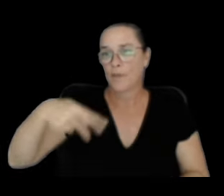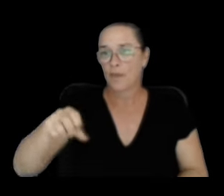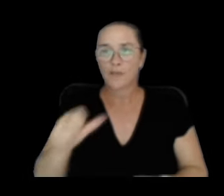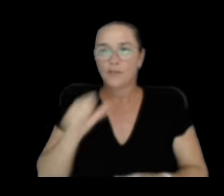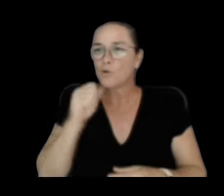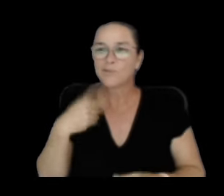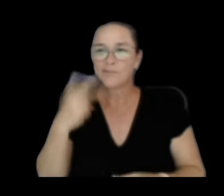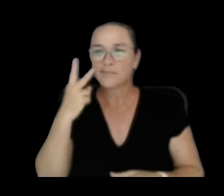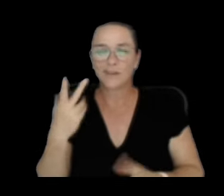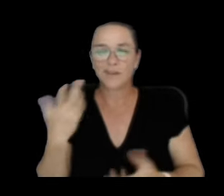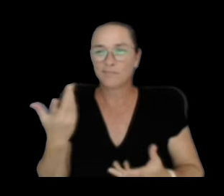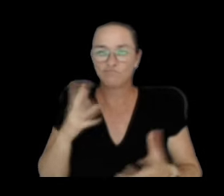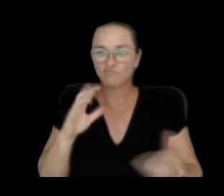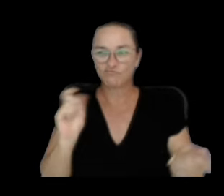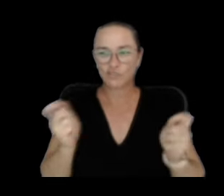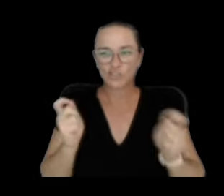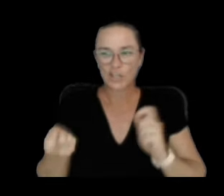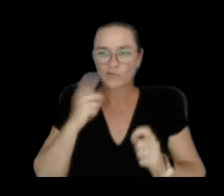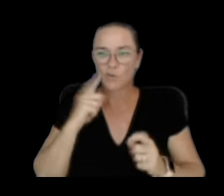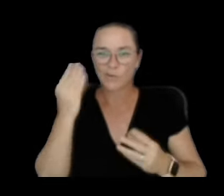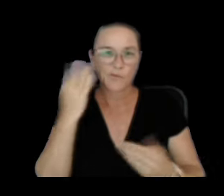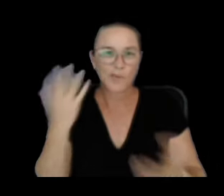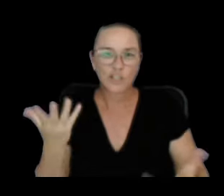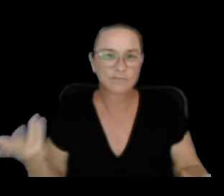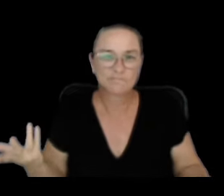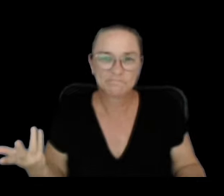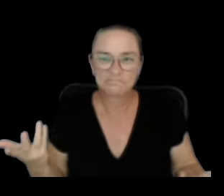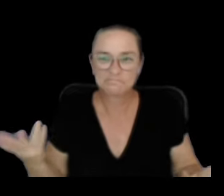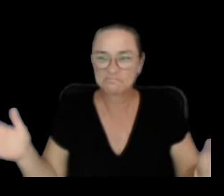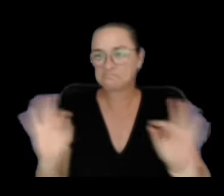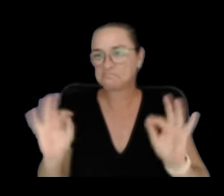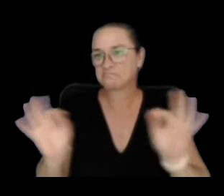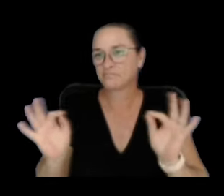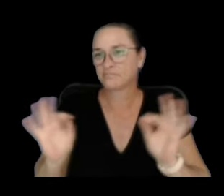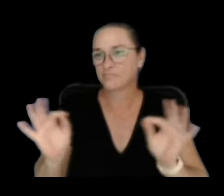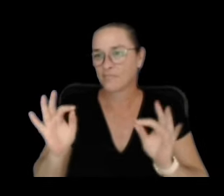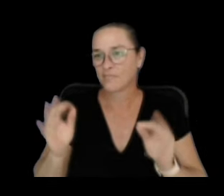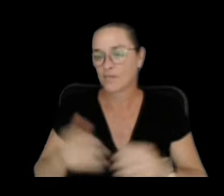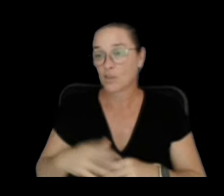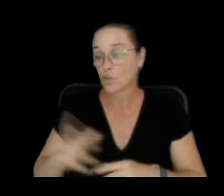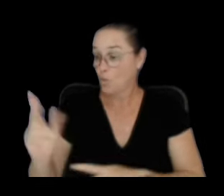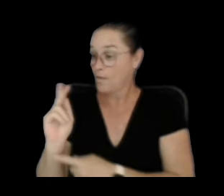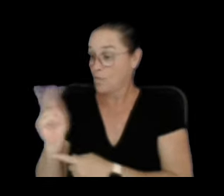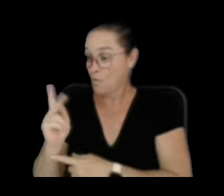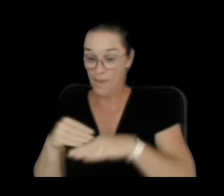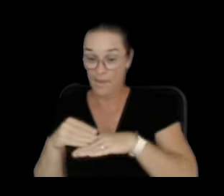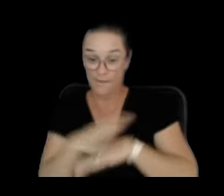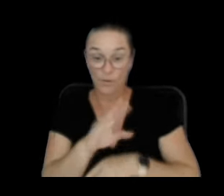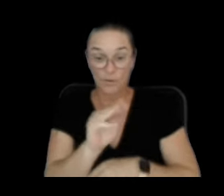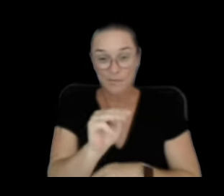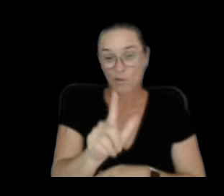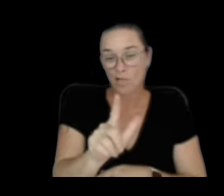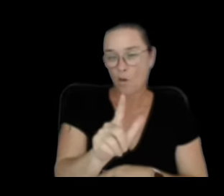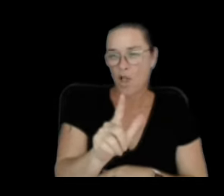in the data. So very little obvious influence of Kilauea on Mauna Loa at this time.